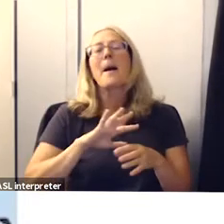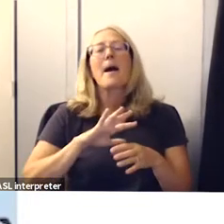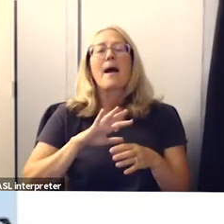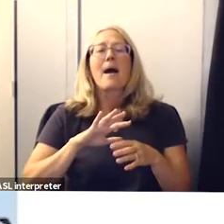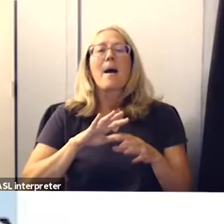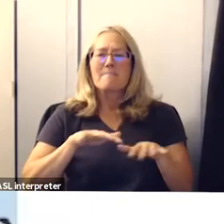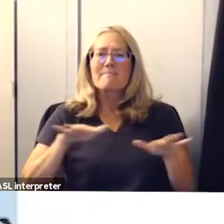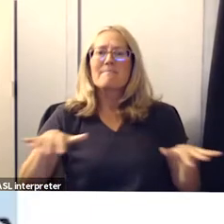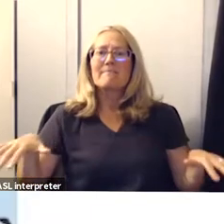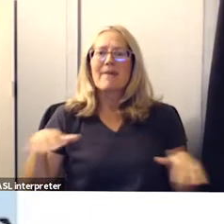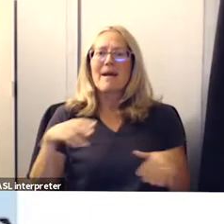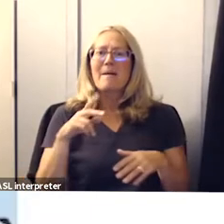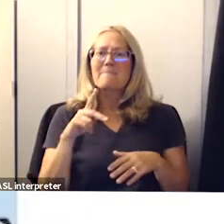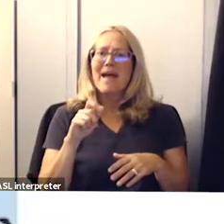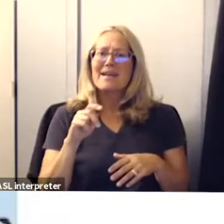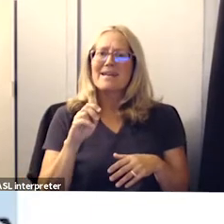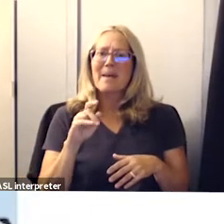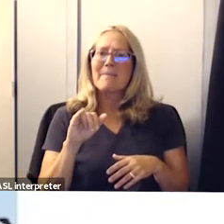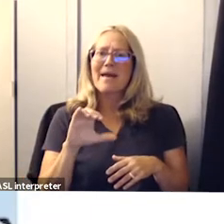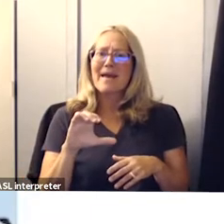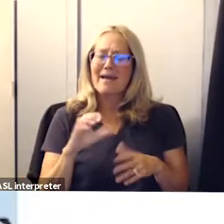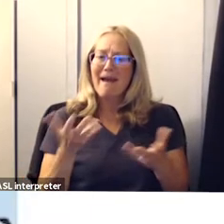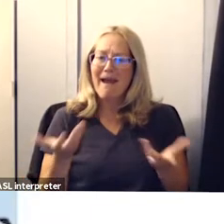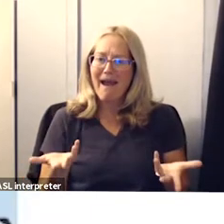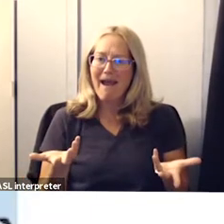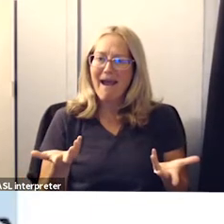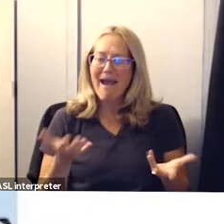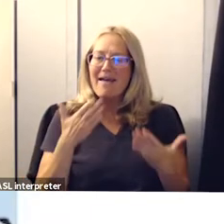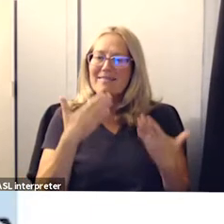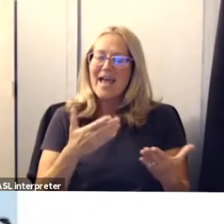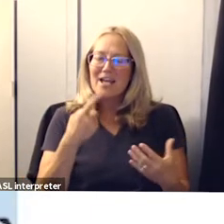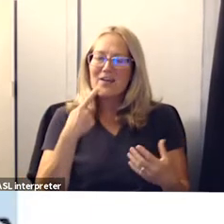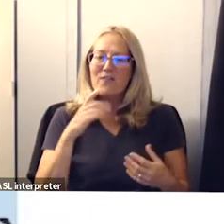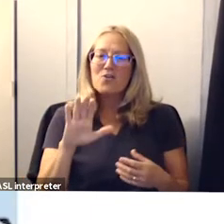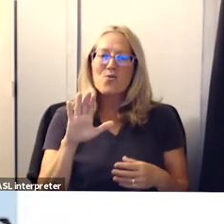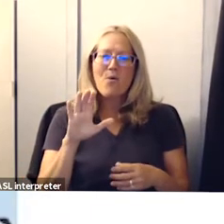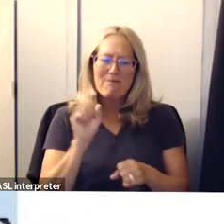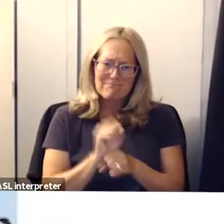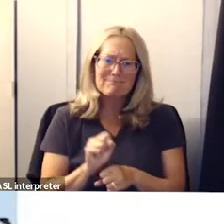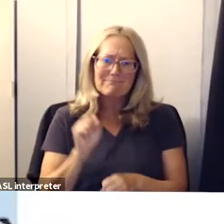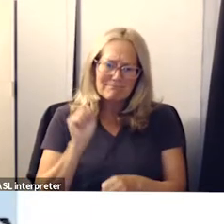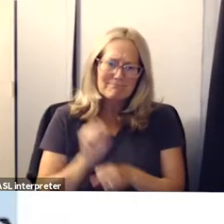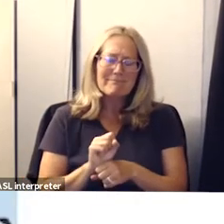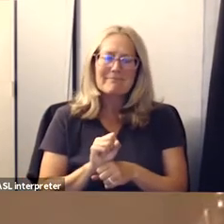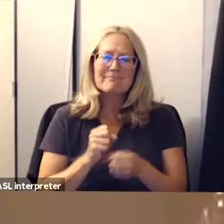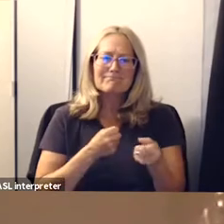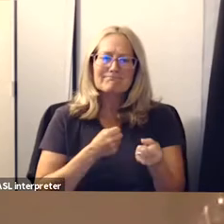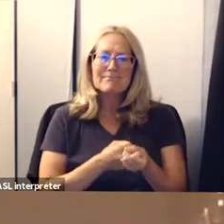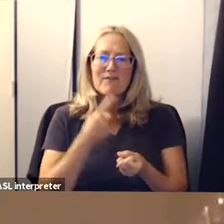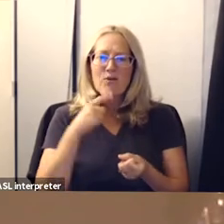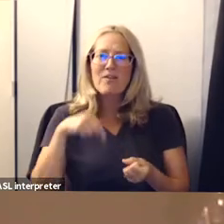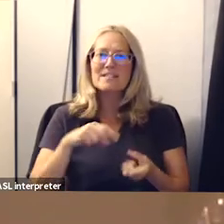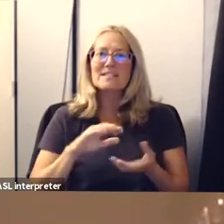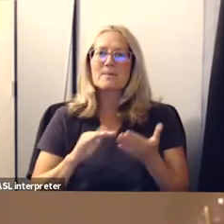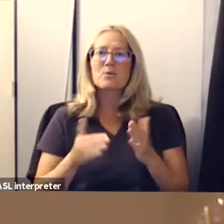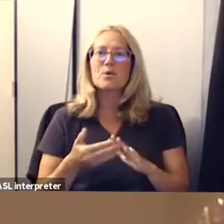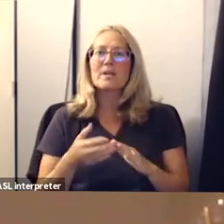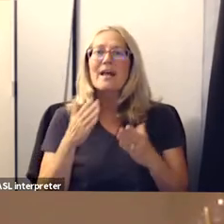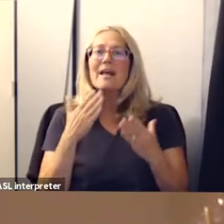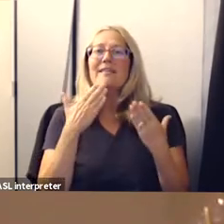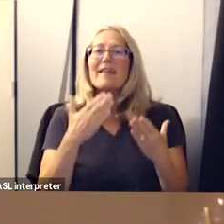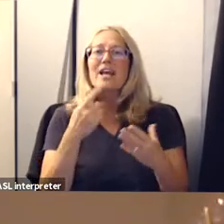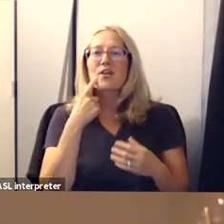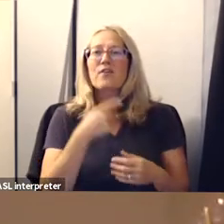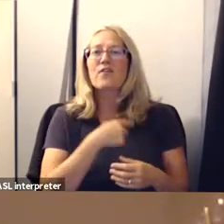exceptional level and thank you again for joining us and for all you have done for our community oh uh well thank you for having us